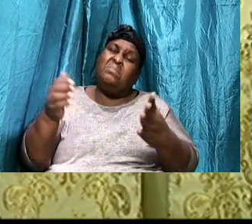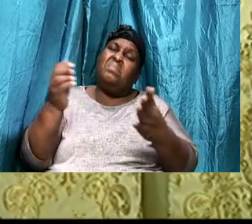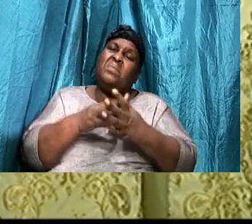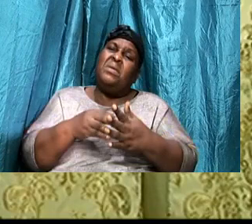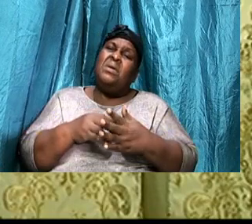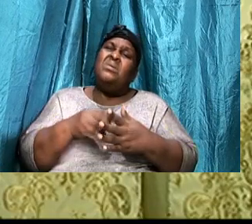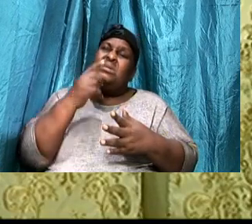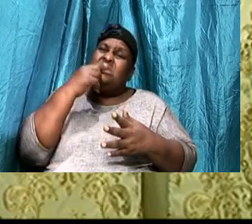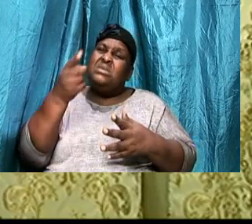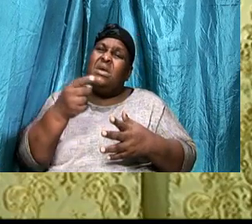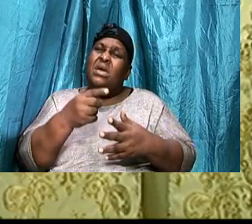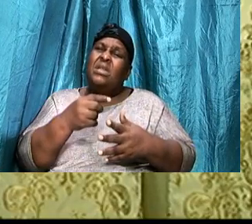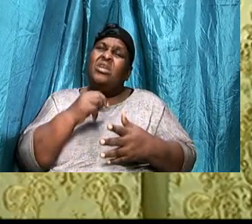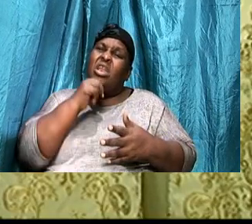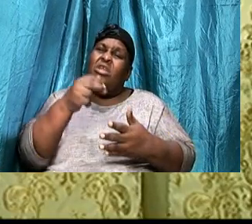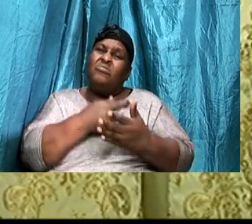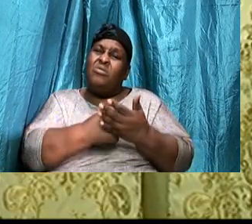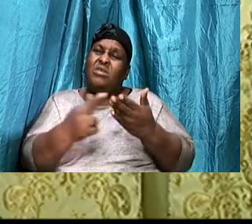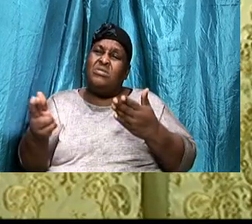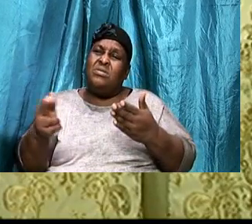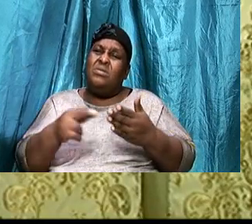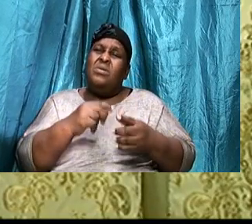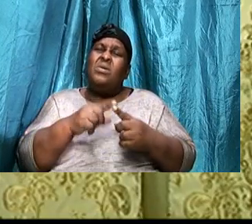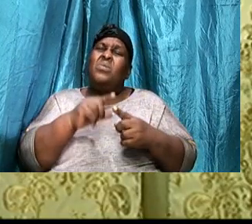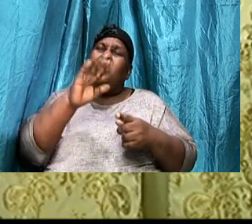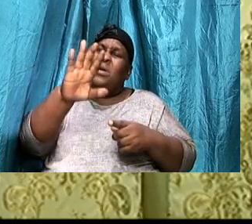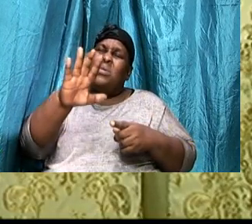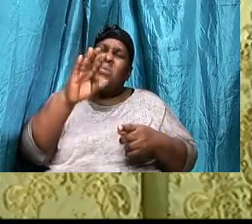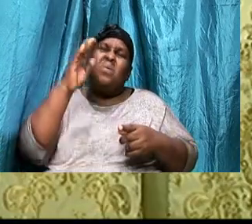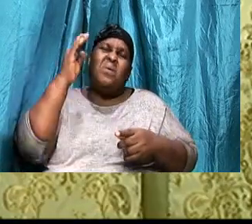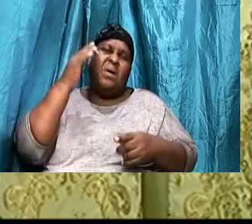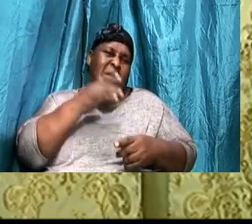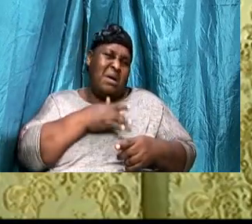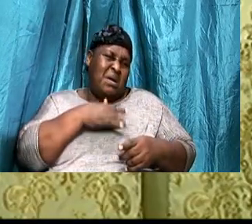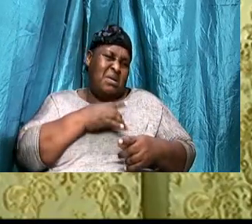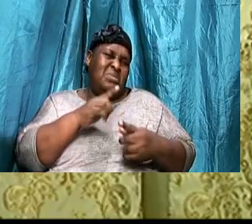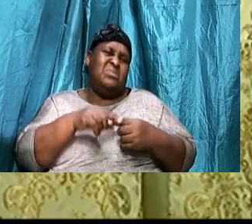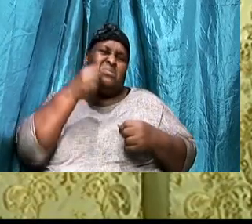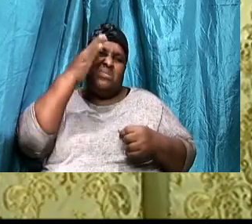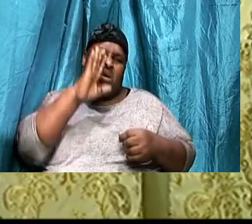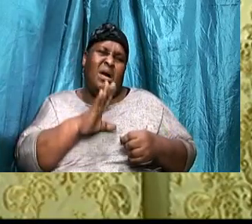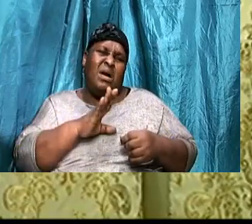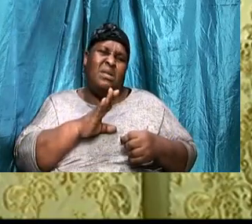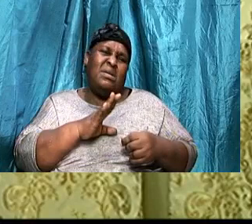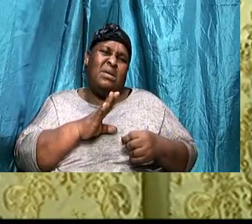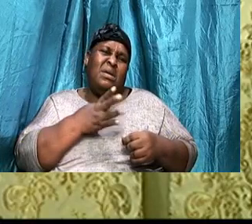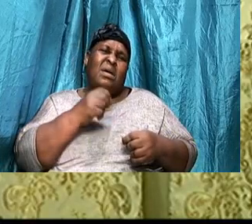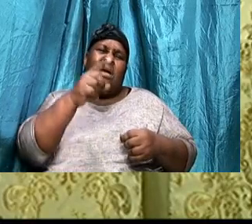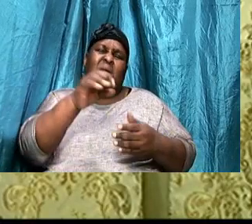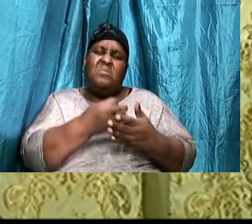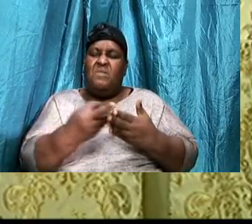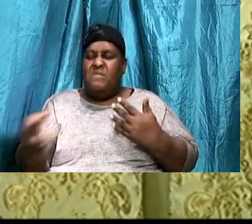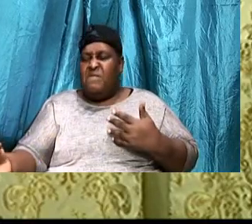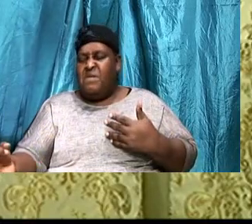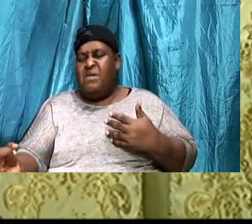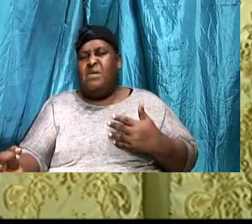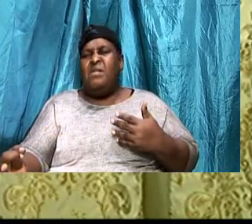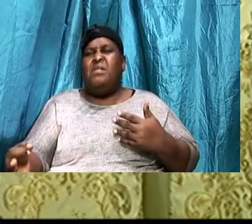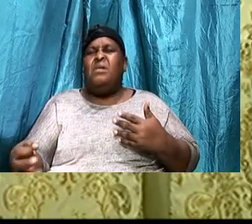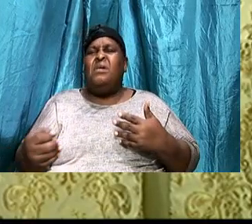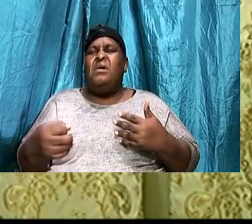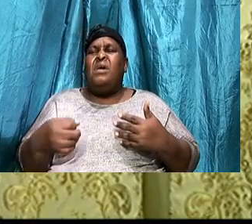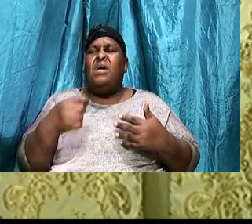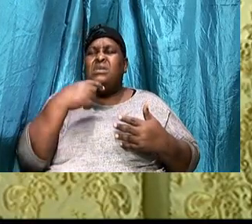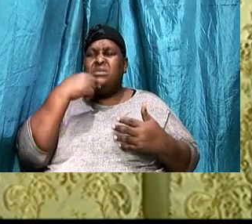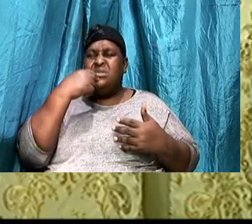But when your heart, towards God, If you trip, And you say, Lord, Forgive me, God